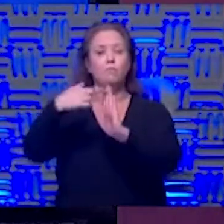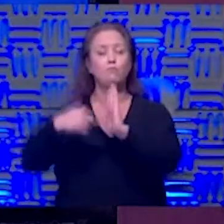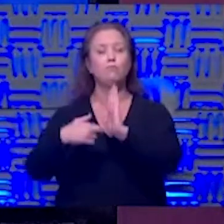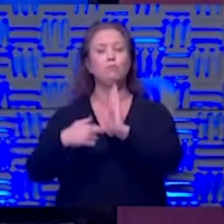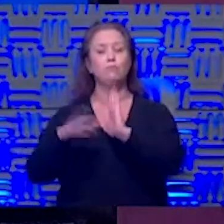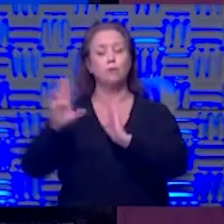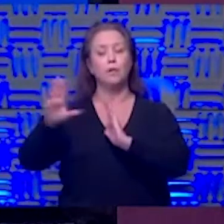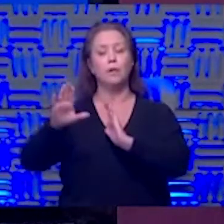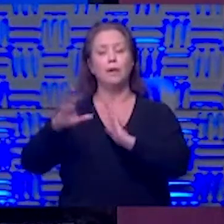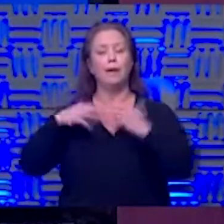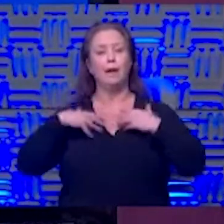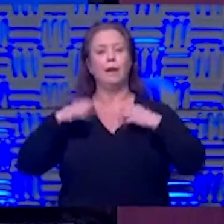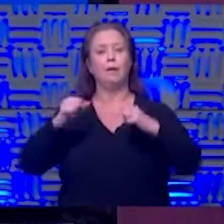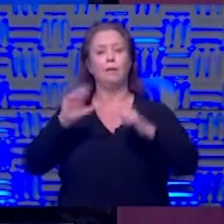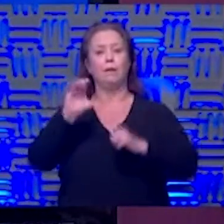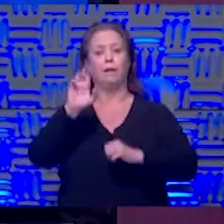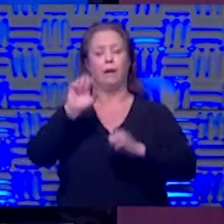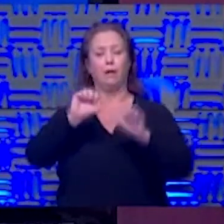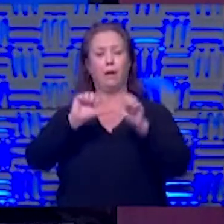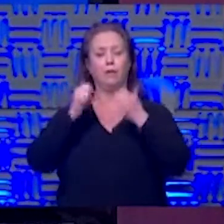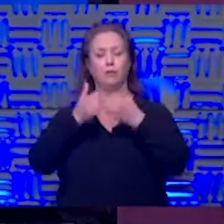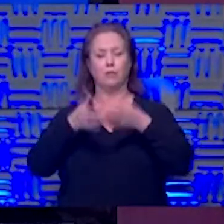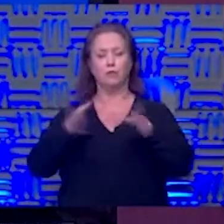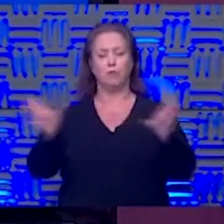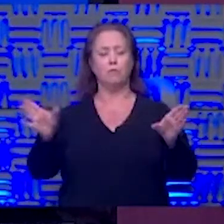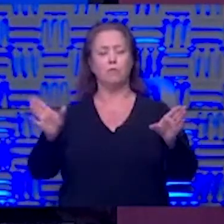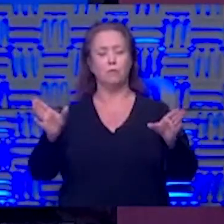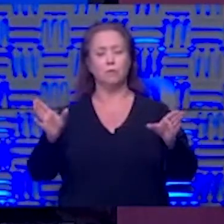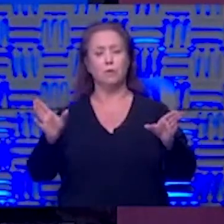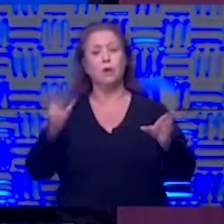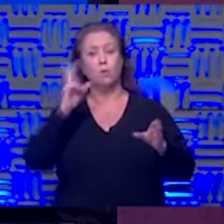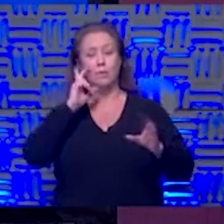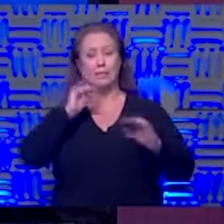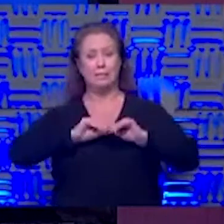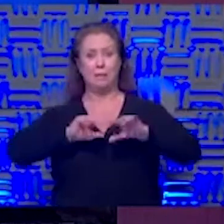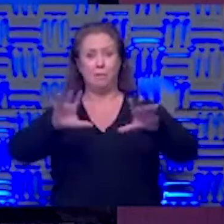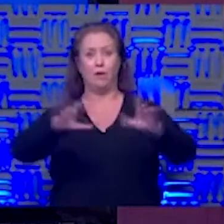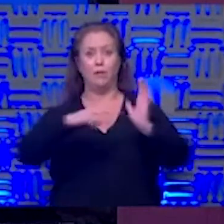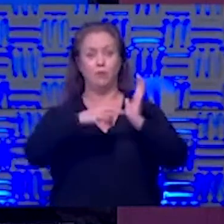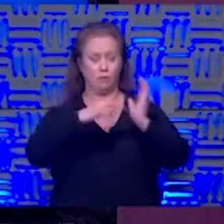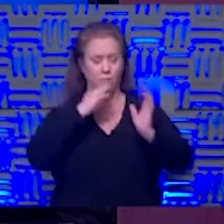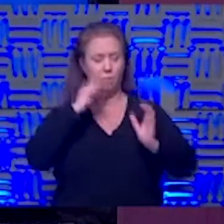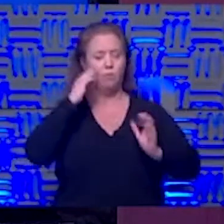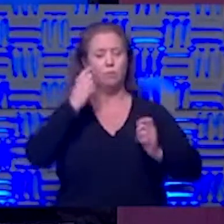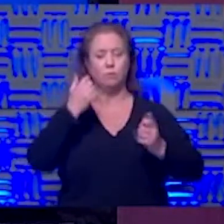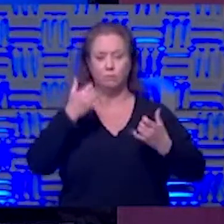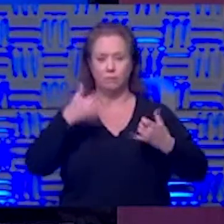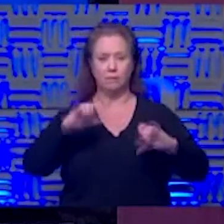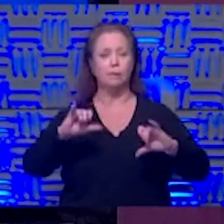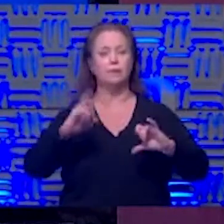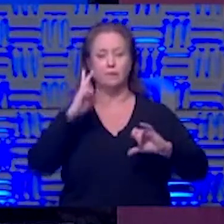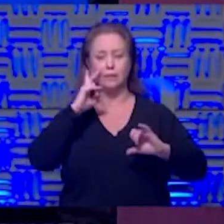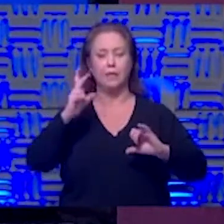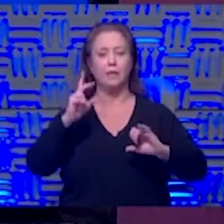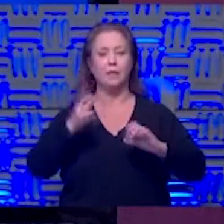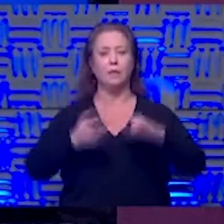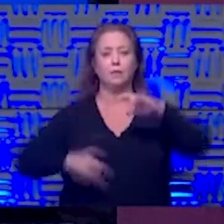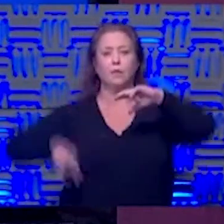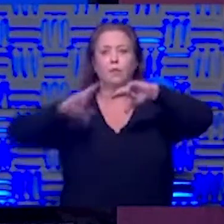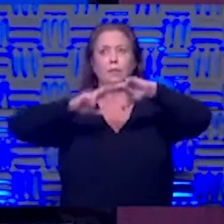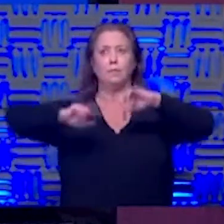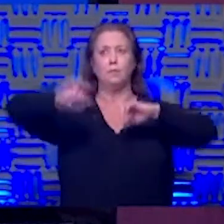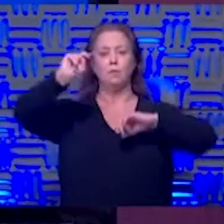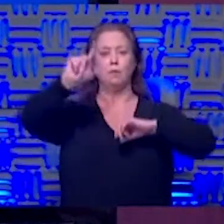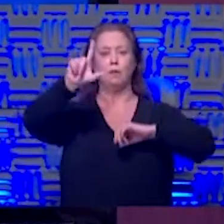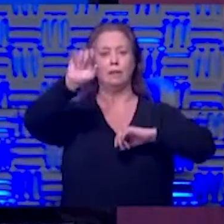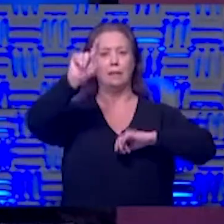agencies in general did we we still see some outbreaks in nursing homes there's no question about that though there's an increased census up north